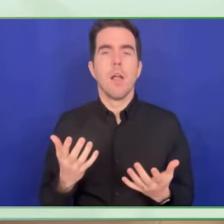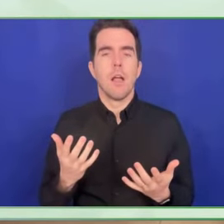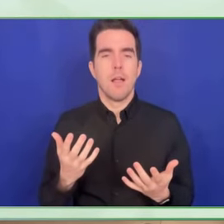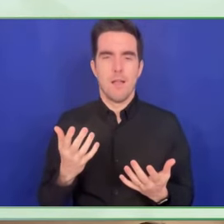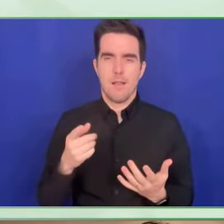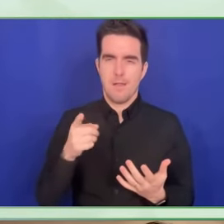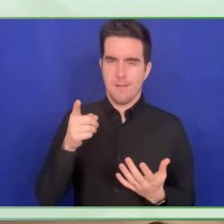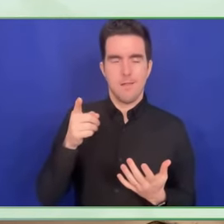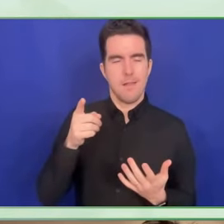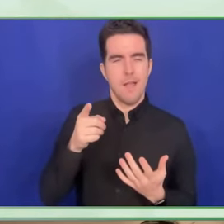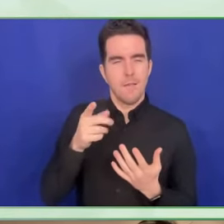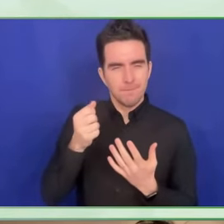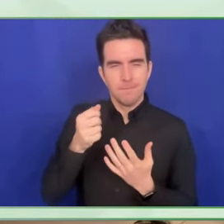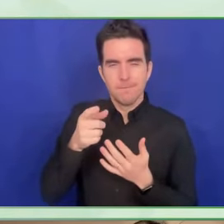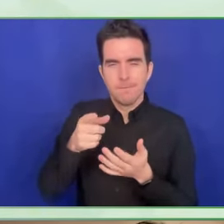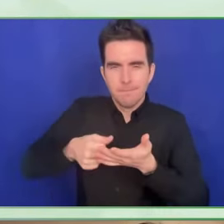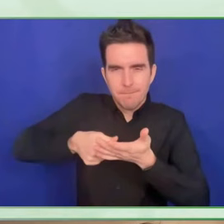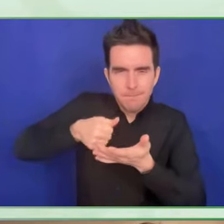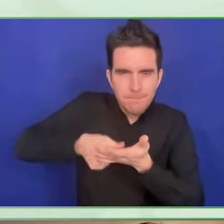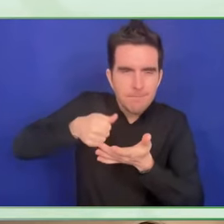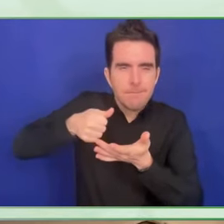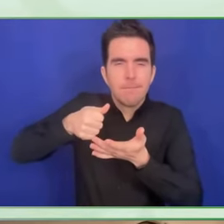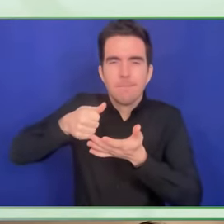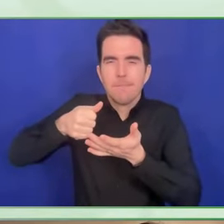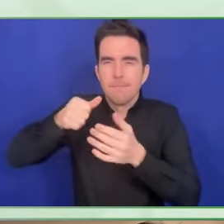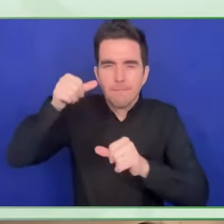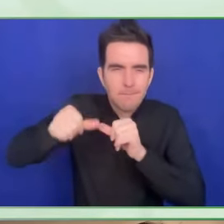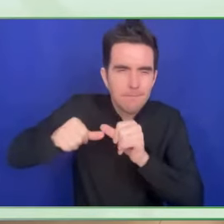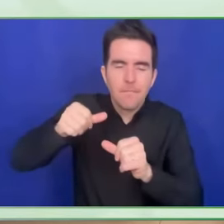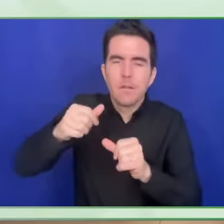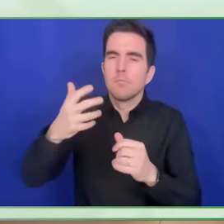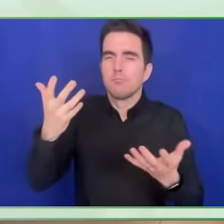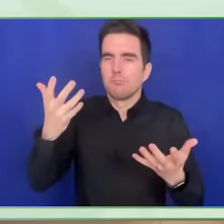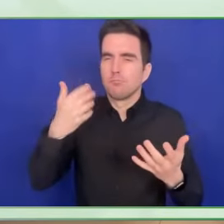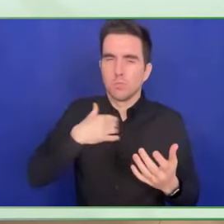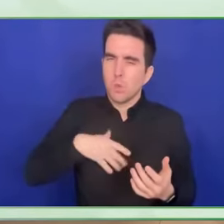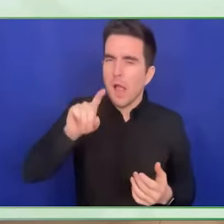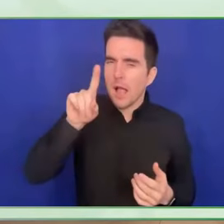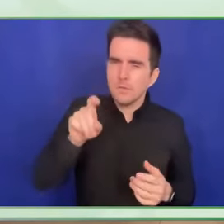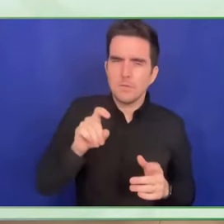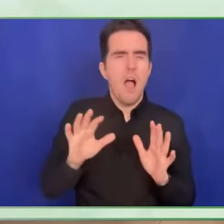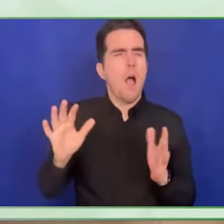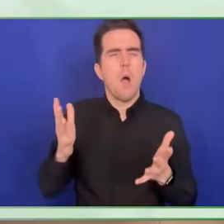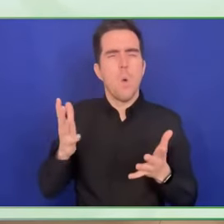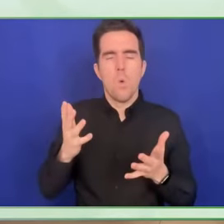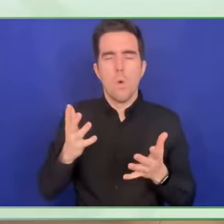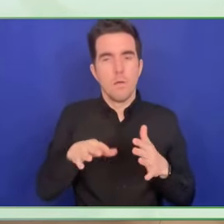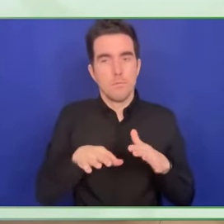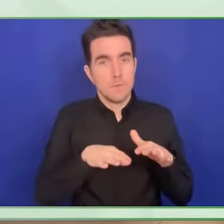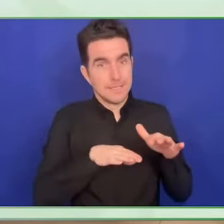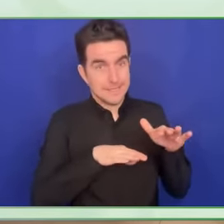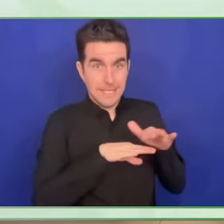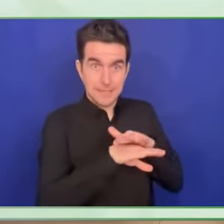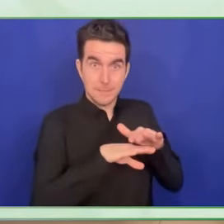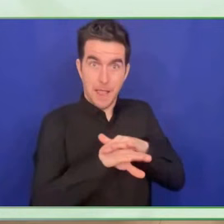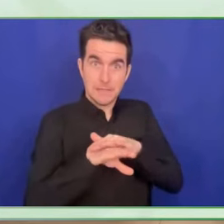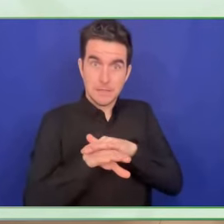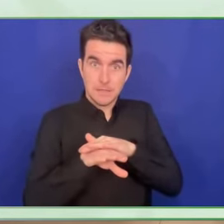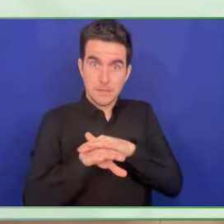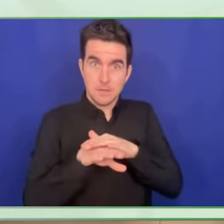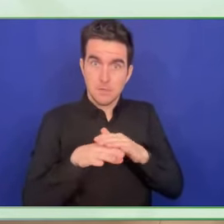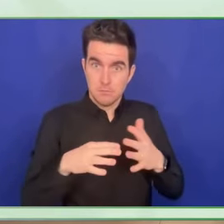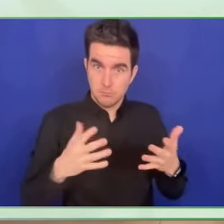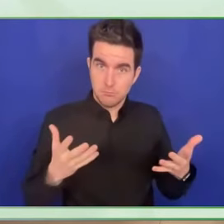questions at the same time, because we are running a bit short of time. So, how do you take human diversity into account